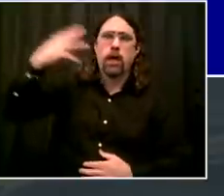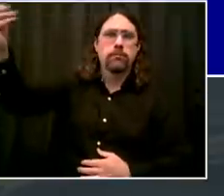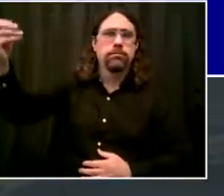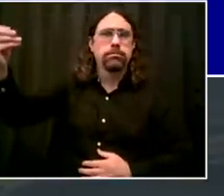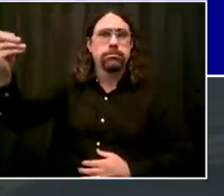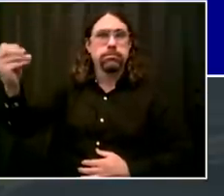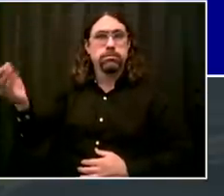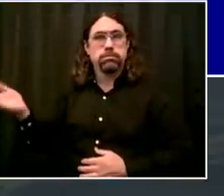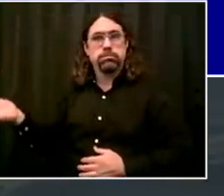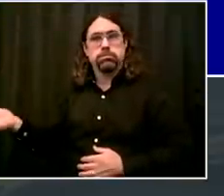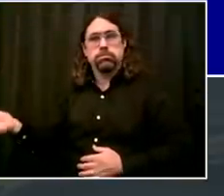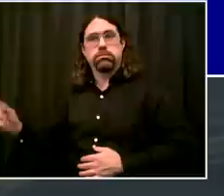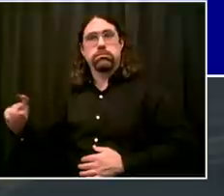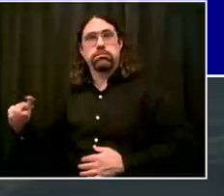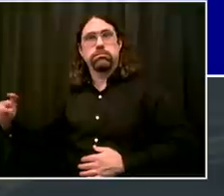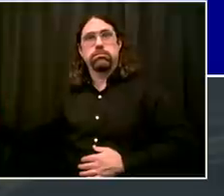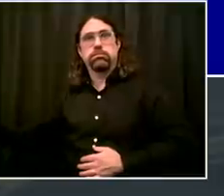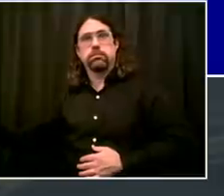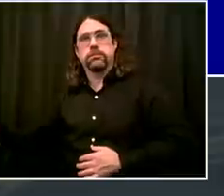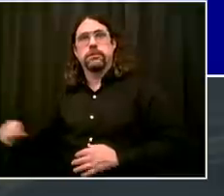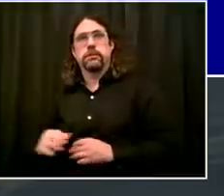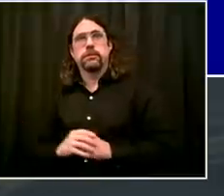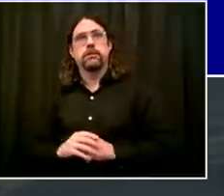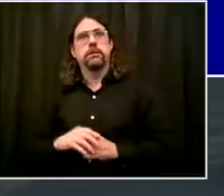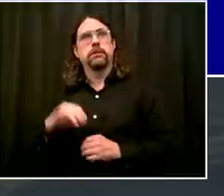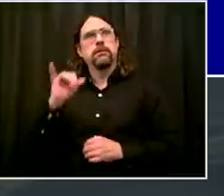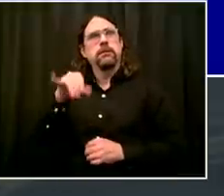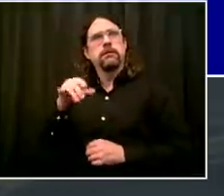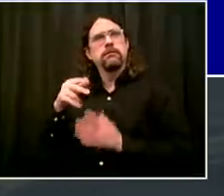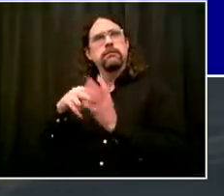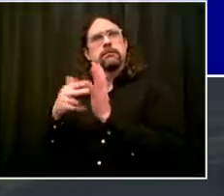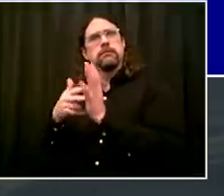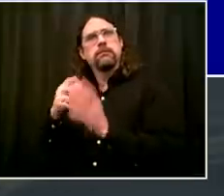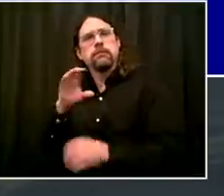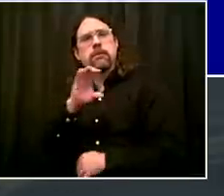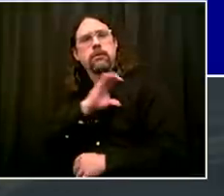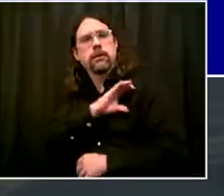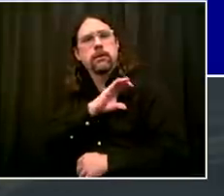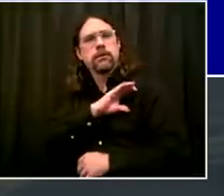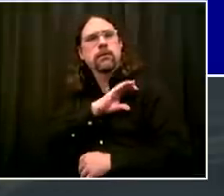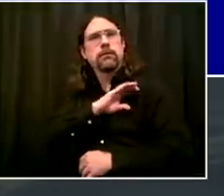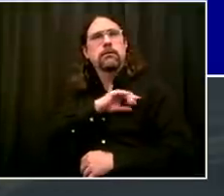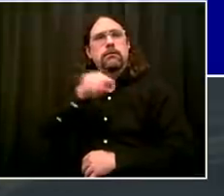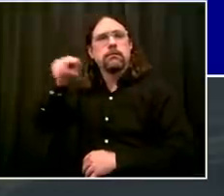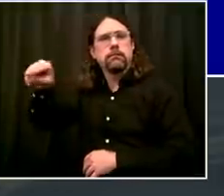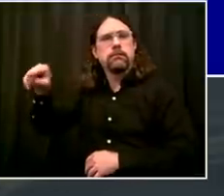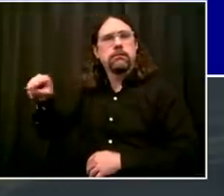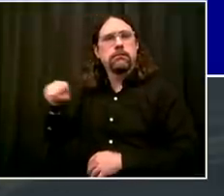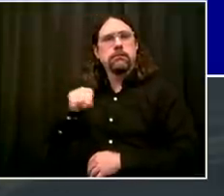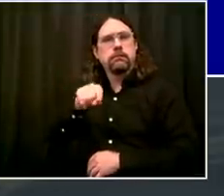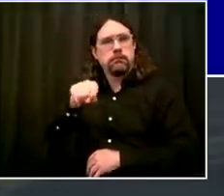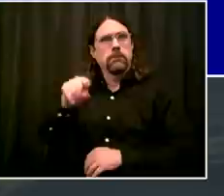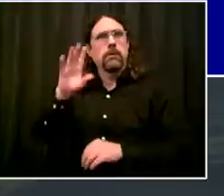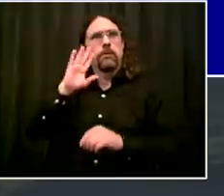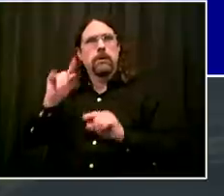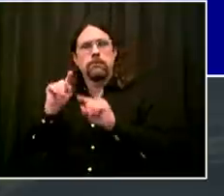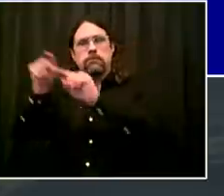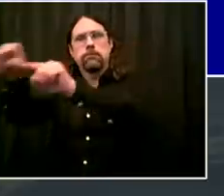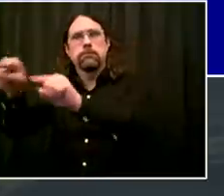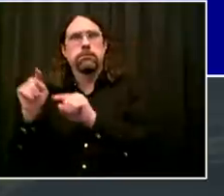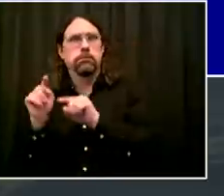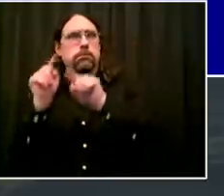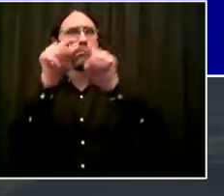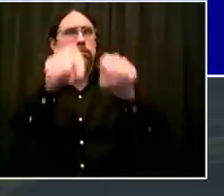of the department go out to neighborhoods and work at the grassroots level. It's been very successful, very